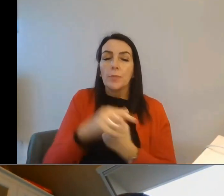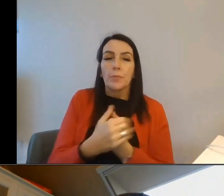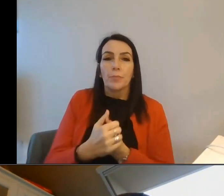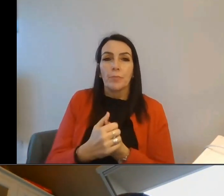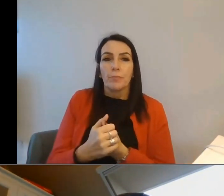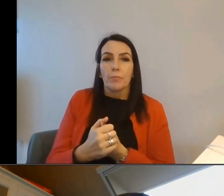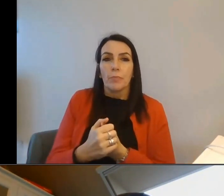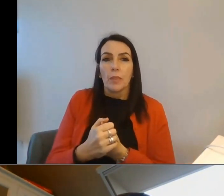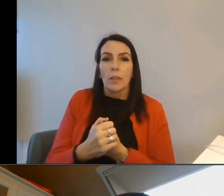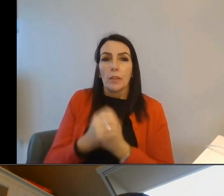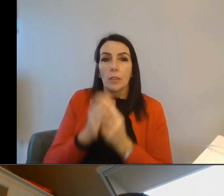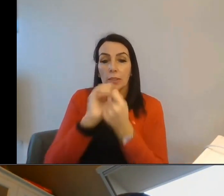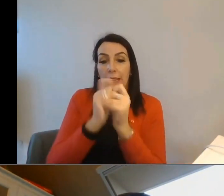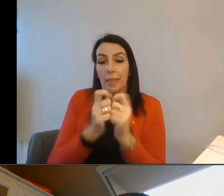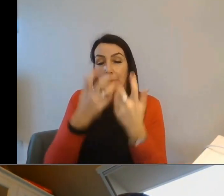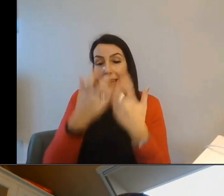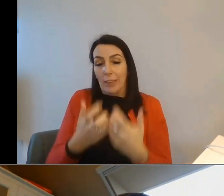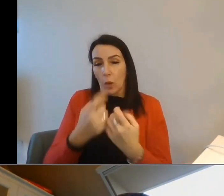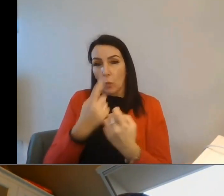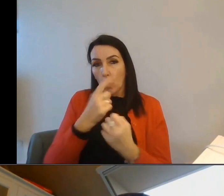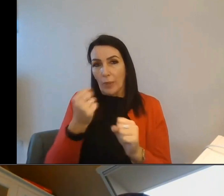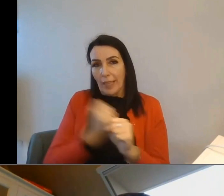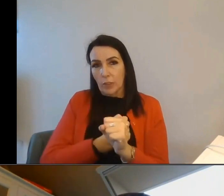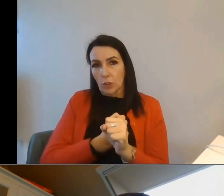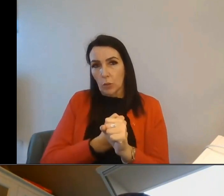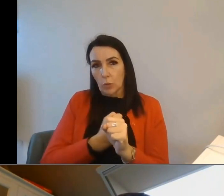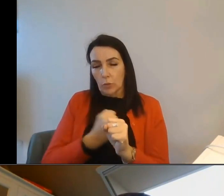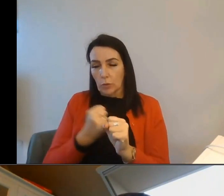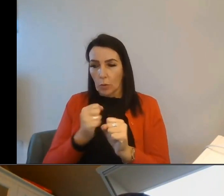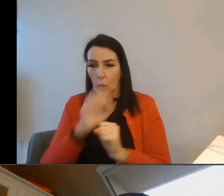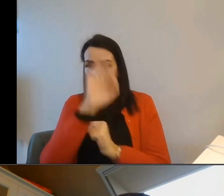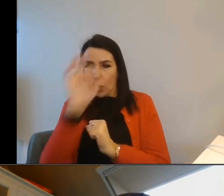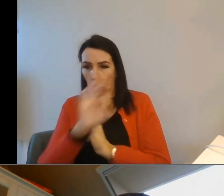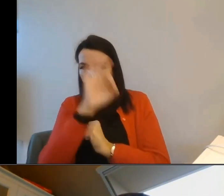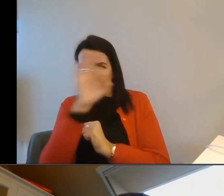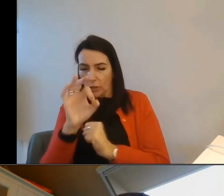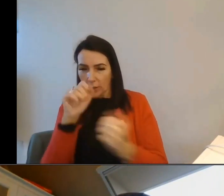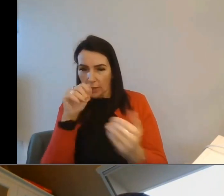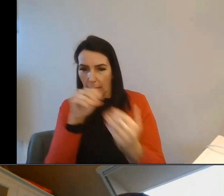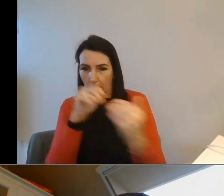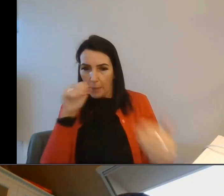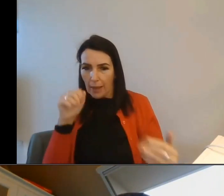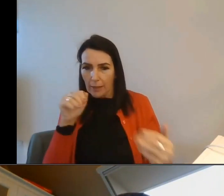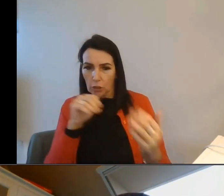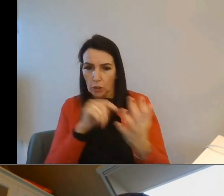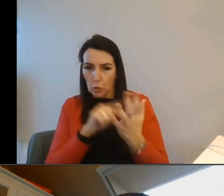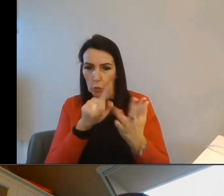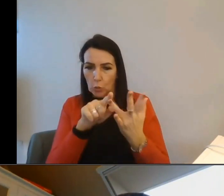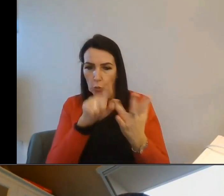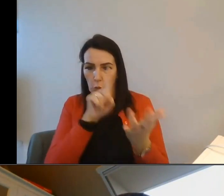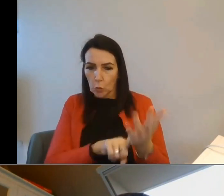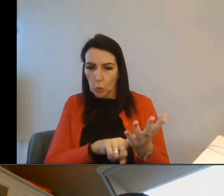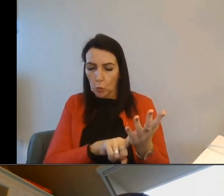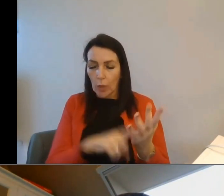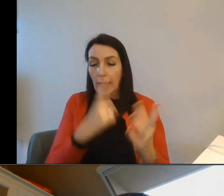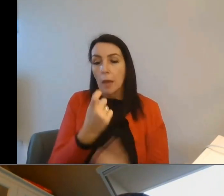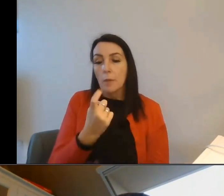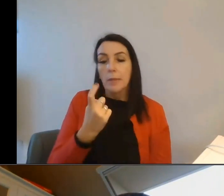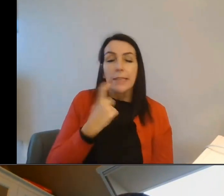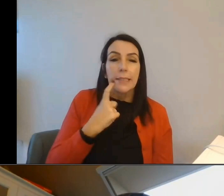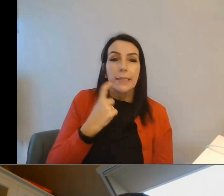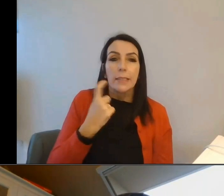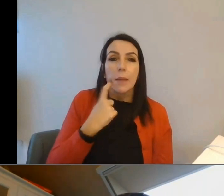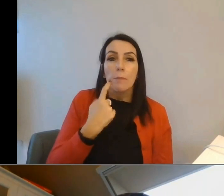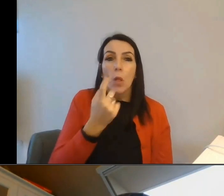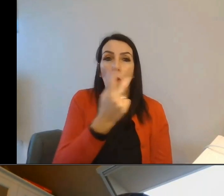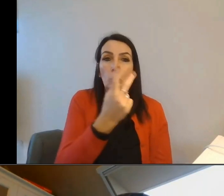dynamic engine is we can tailor what questions we ask to the tool in question. So we could have a simple tool that asks a few